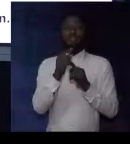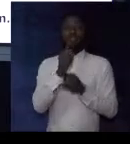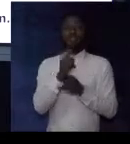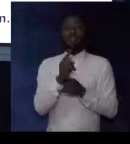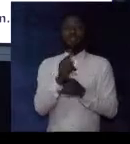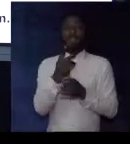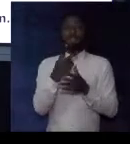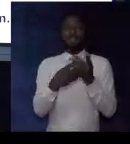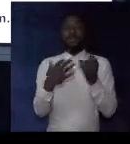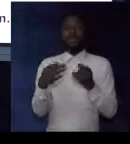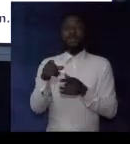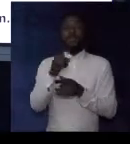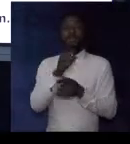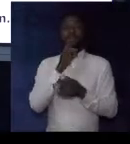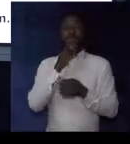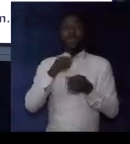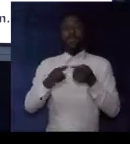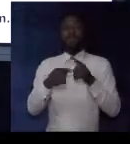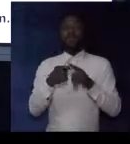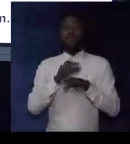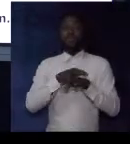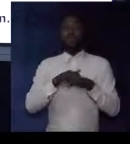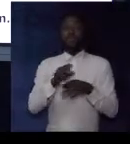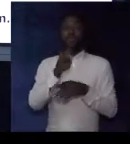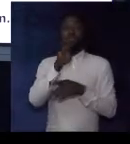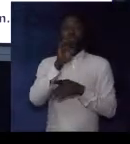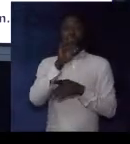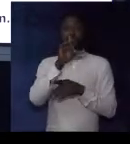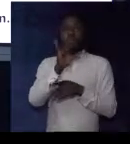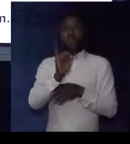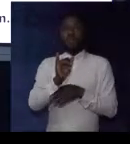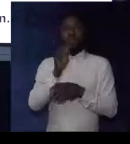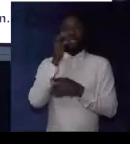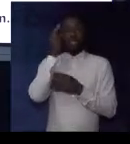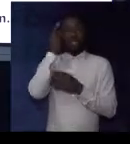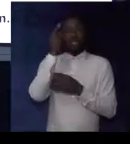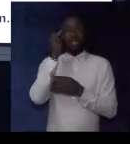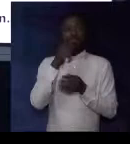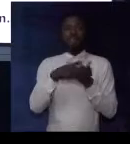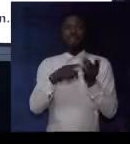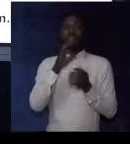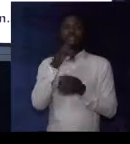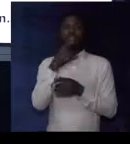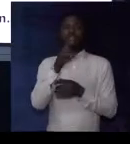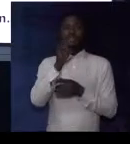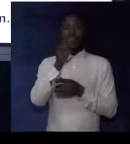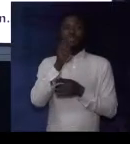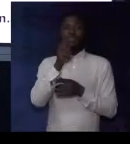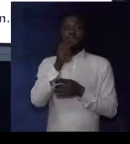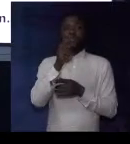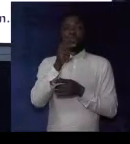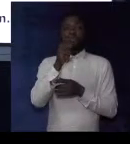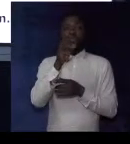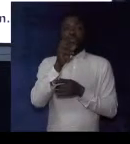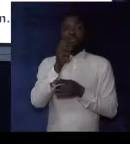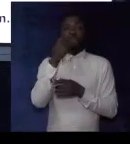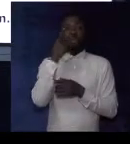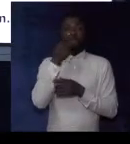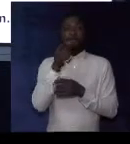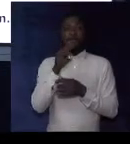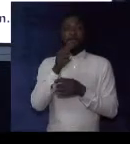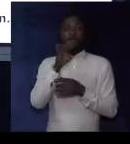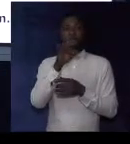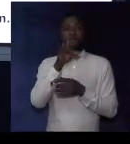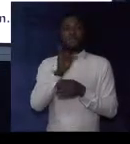And the last one, both of you are friends. Don't bully him. What is the synonym for bully?